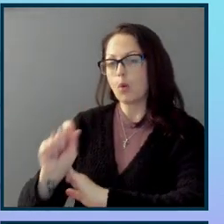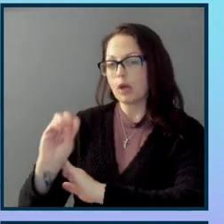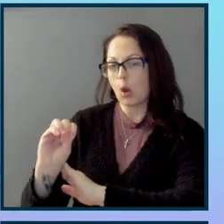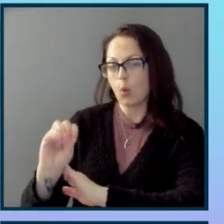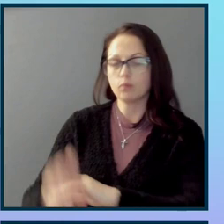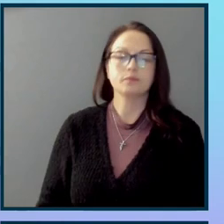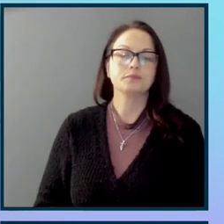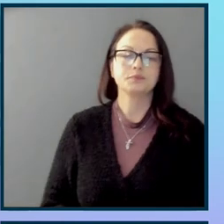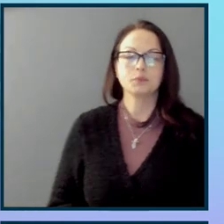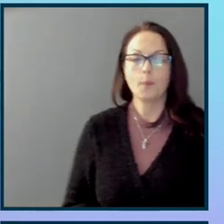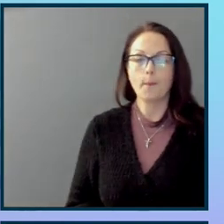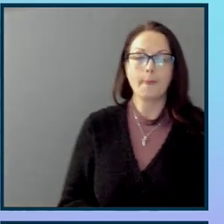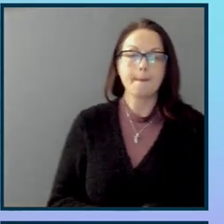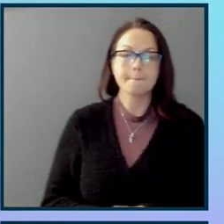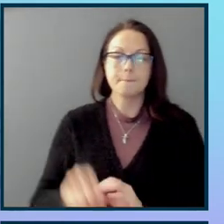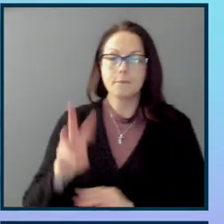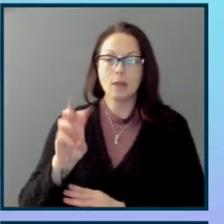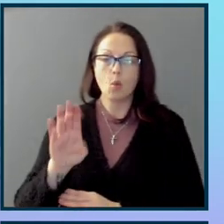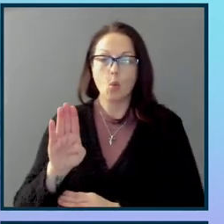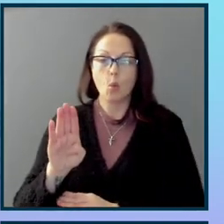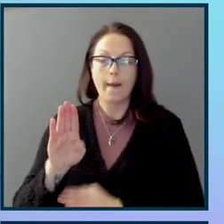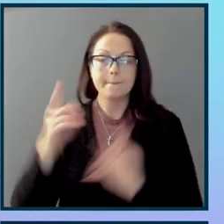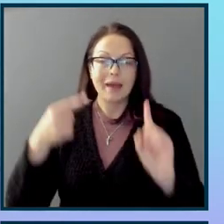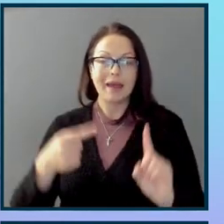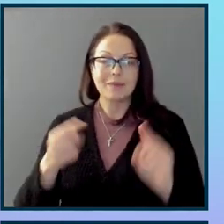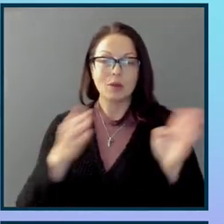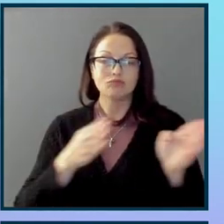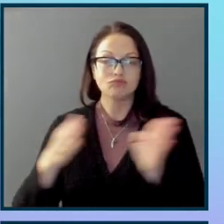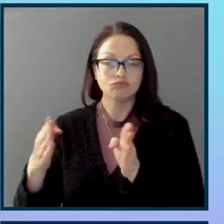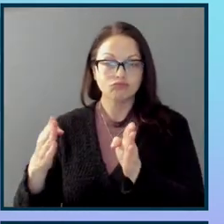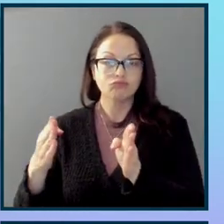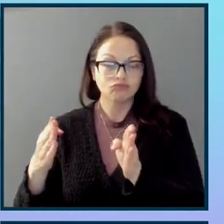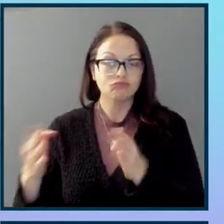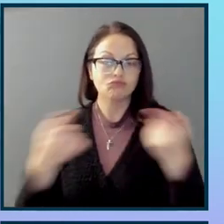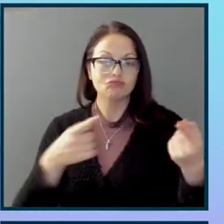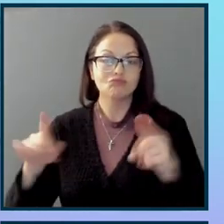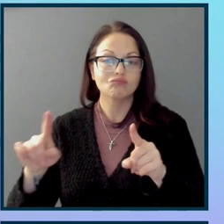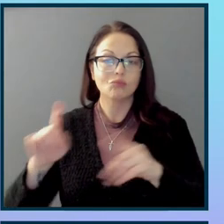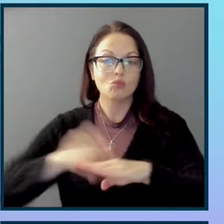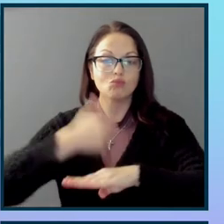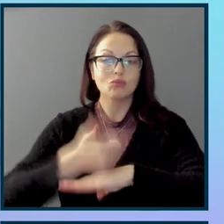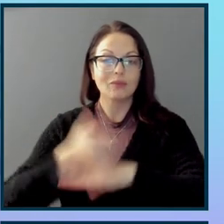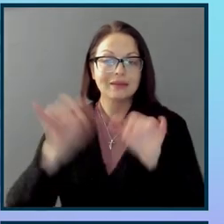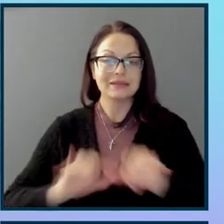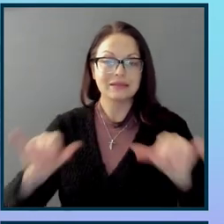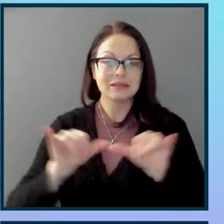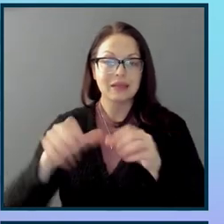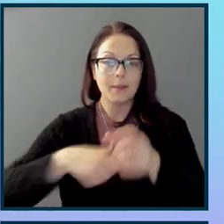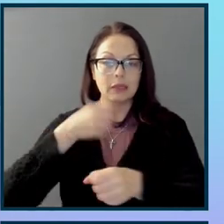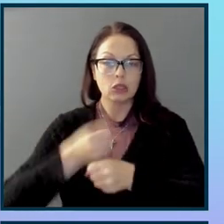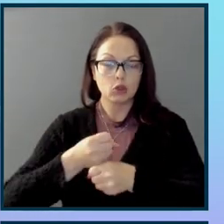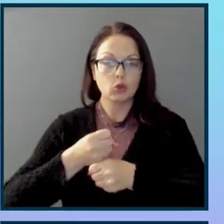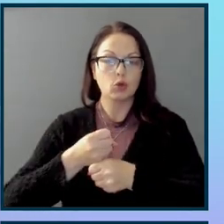WebAIM, an organization dedicated to making accessibility knowledge happen, was launched the same year. It was a